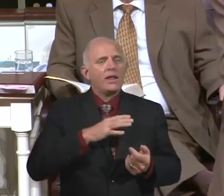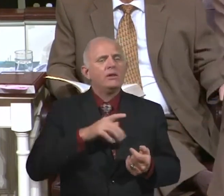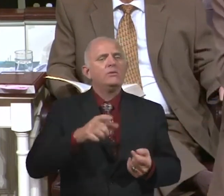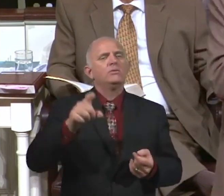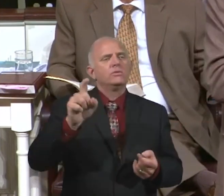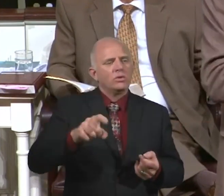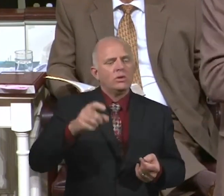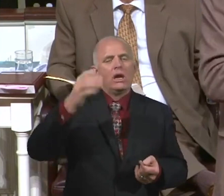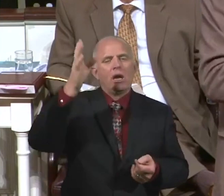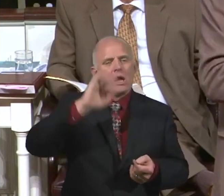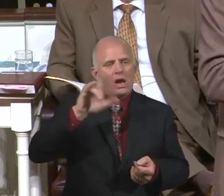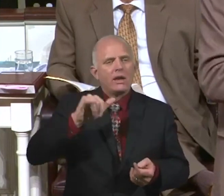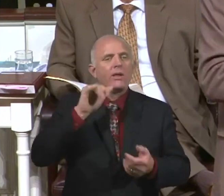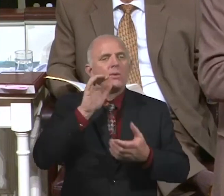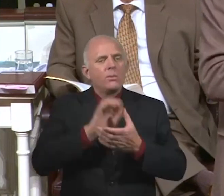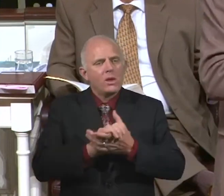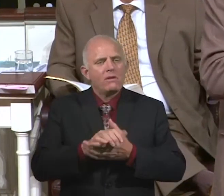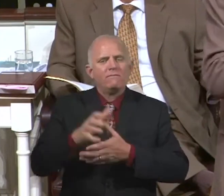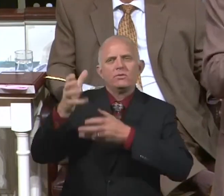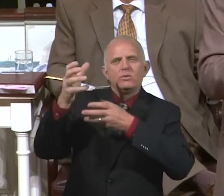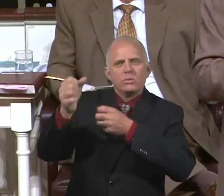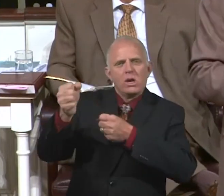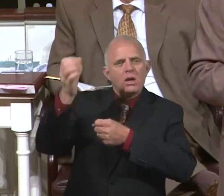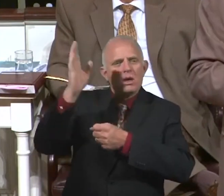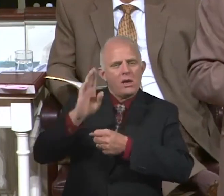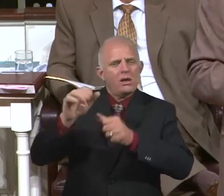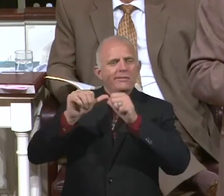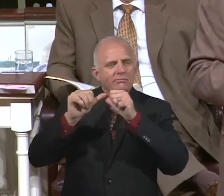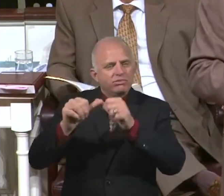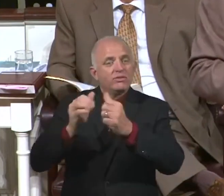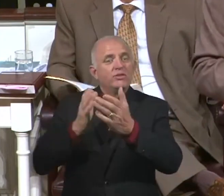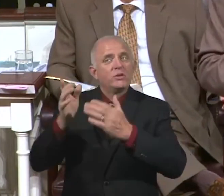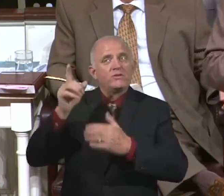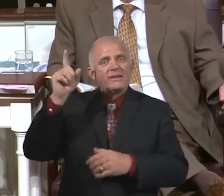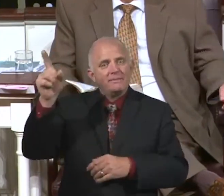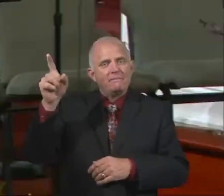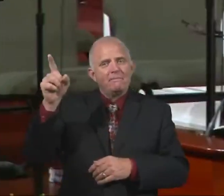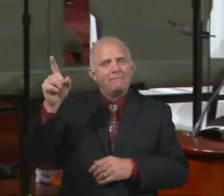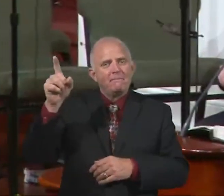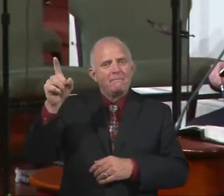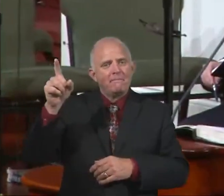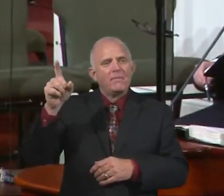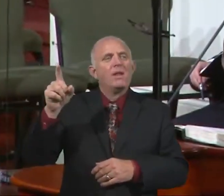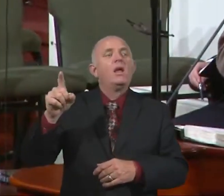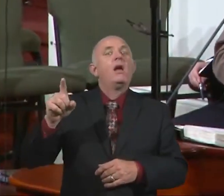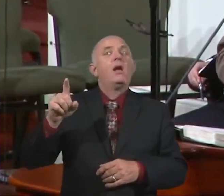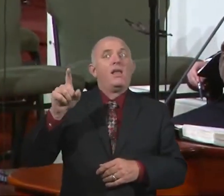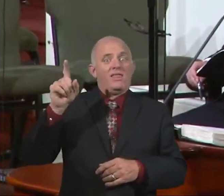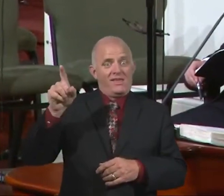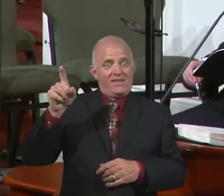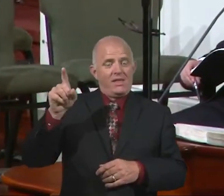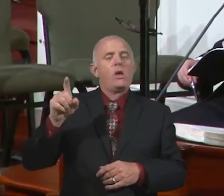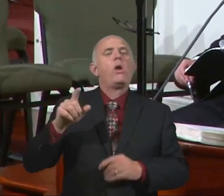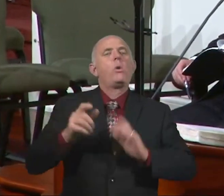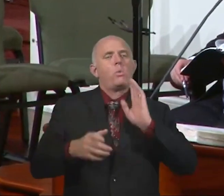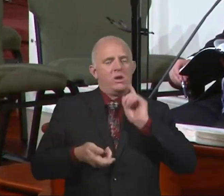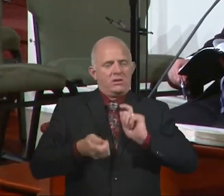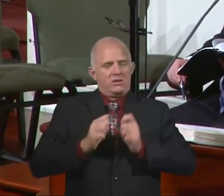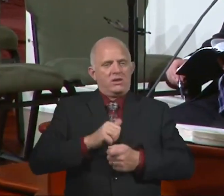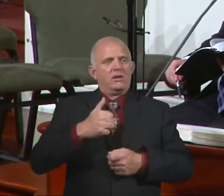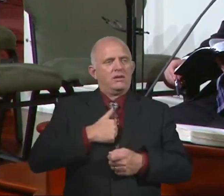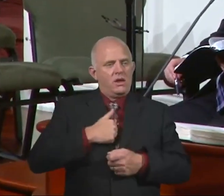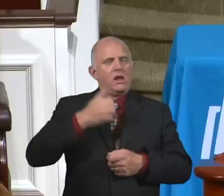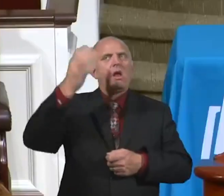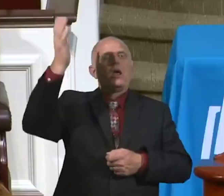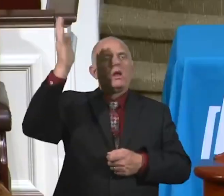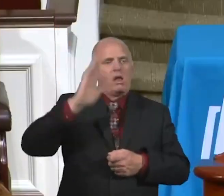God and keep working with him. Exercise some long-suffering. You change you and God will change them. You